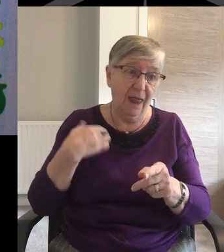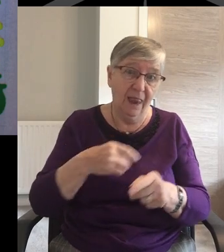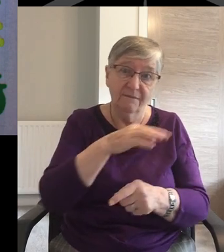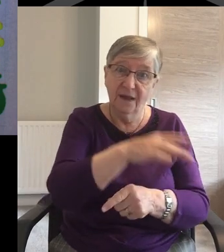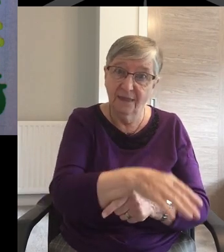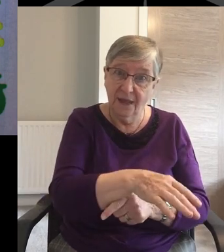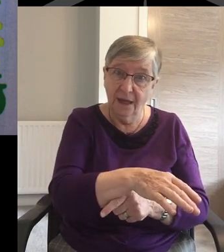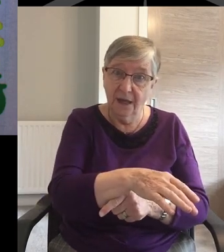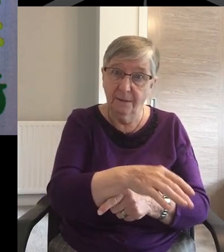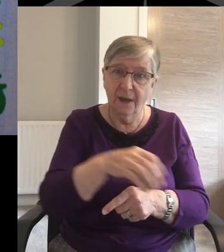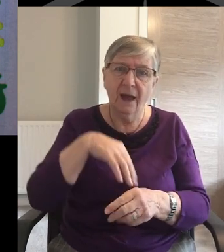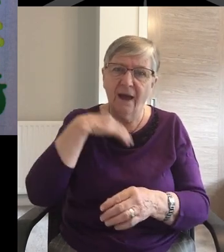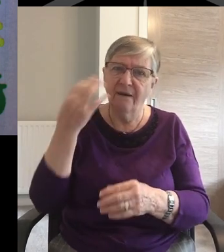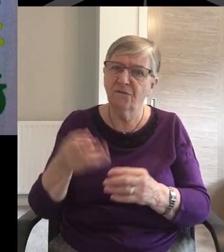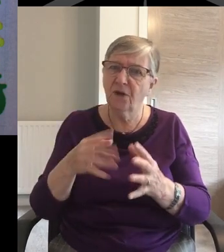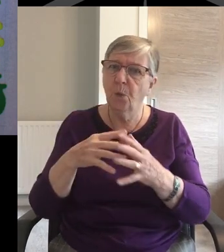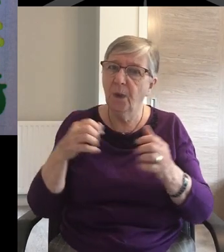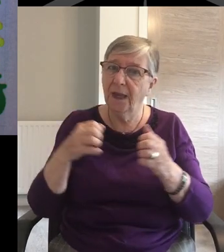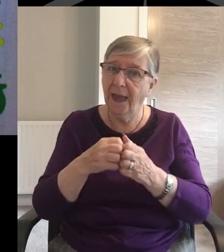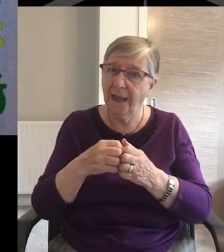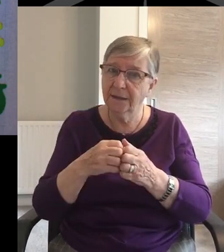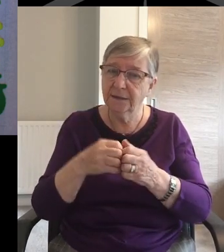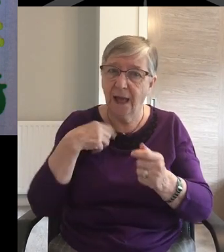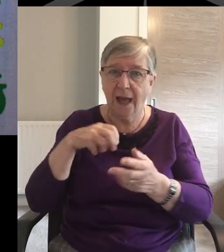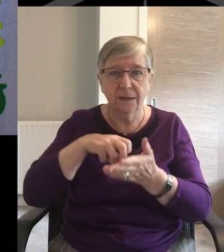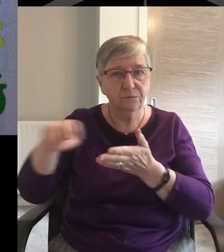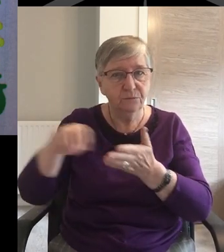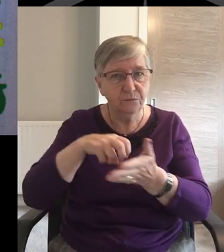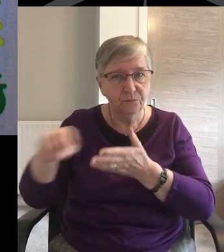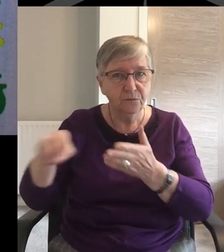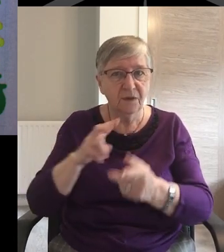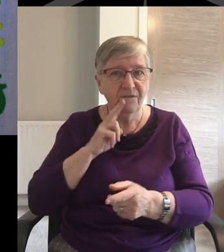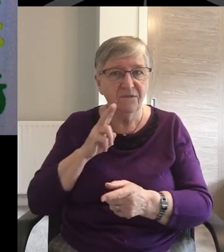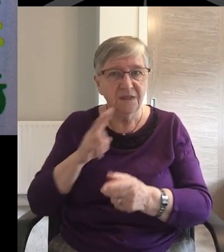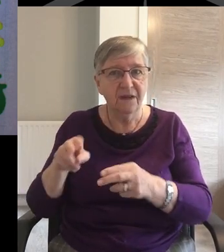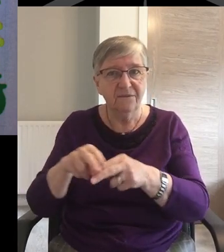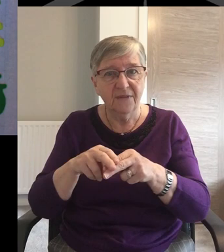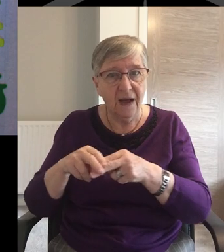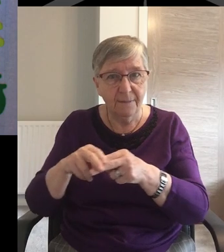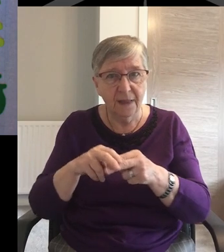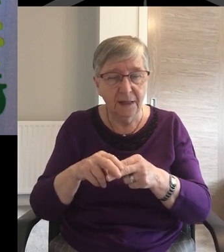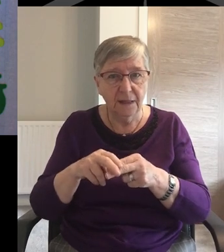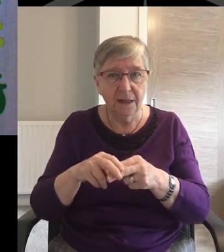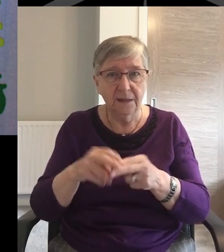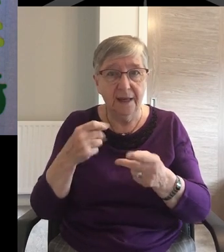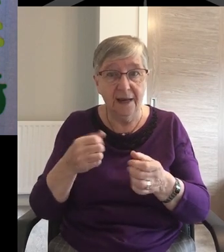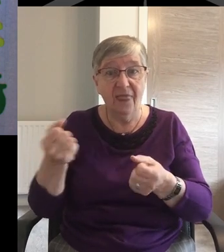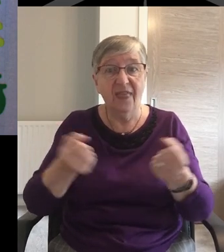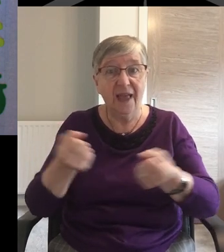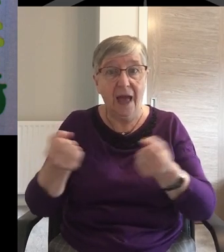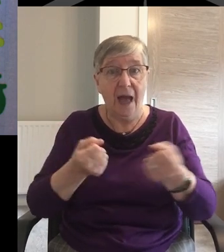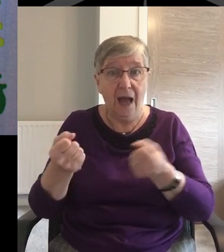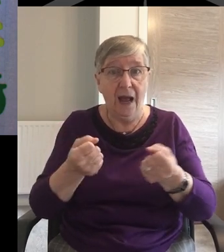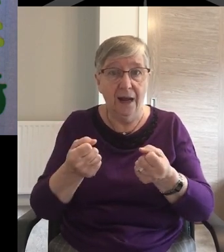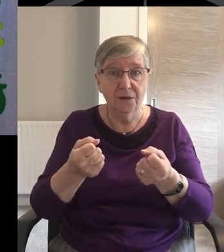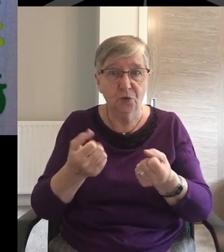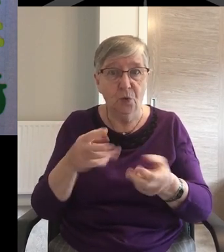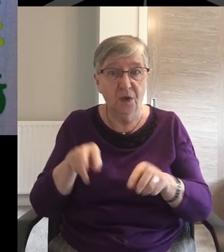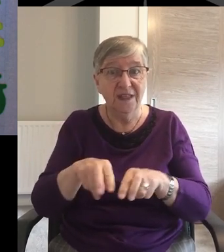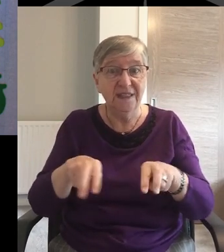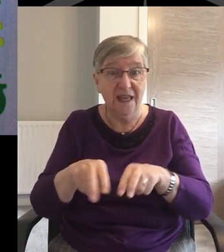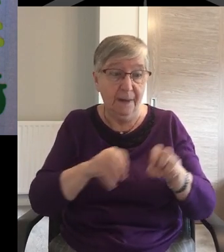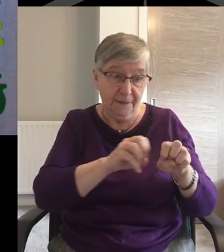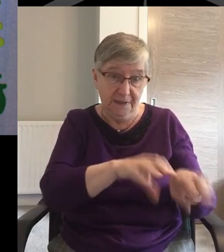traveled each weekend to see them, often by car, and I played and sung along to tapes to keep me awake and alert,